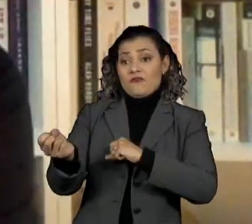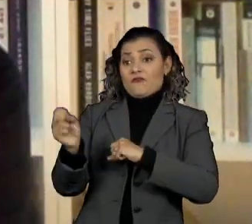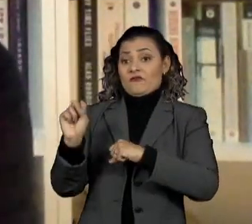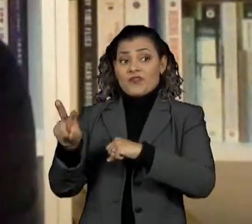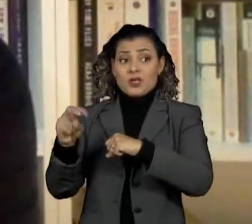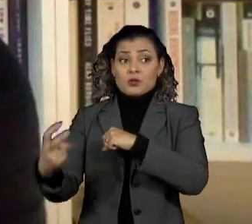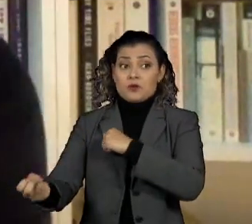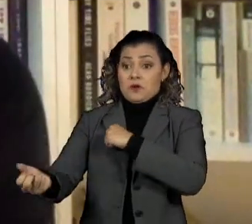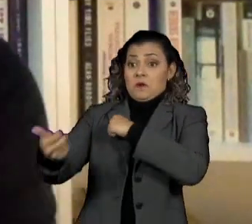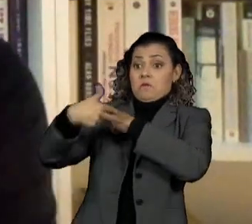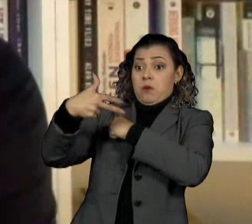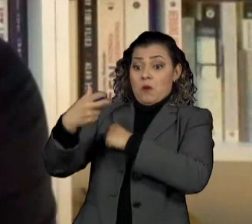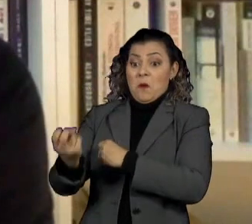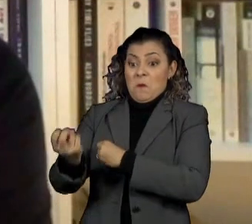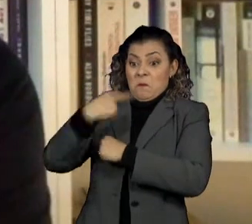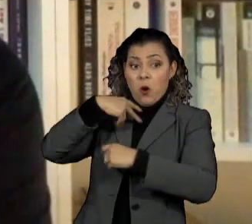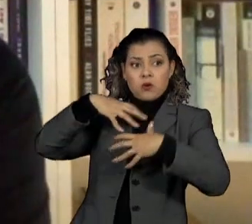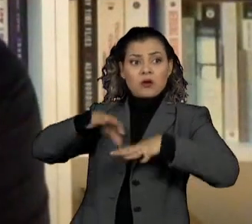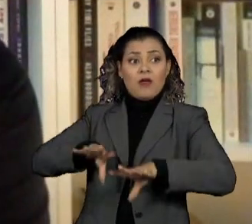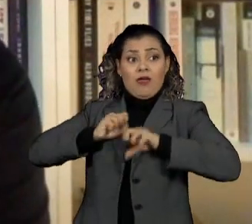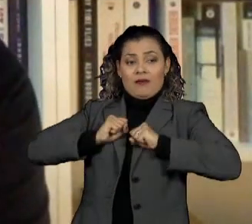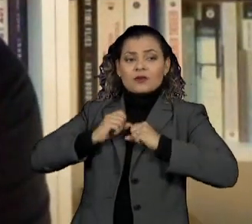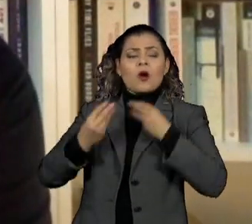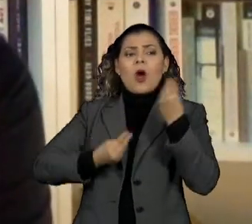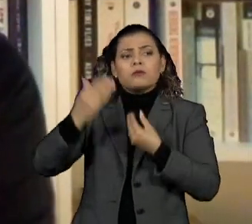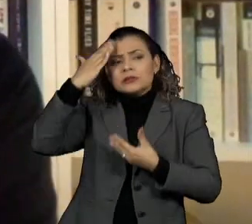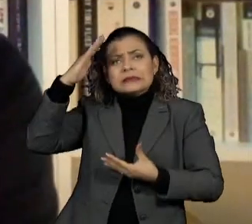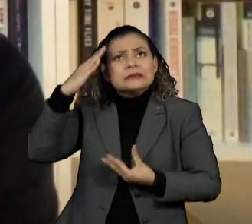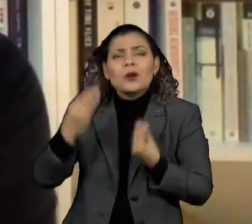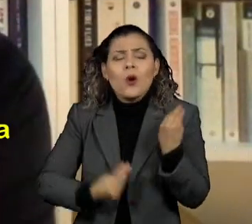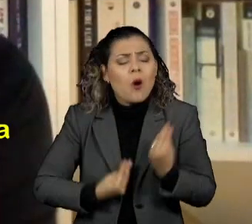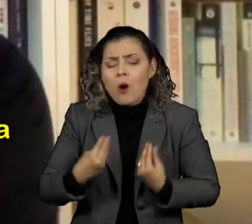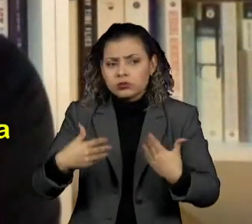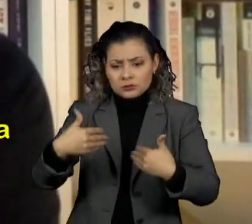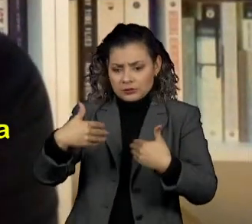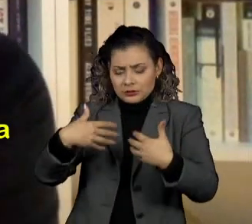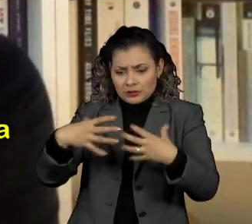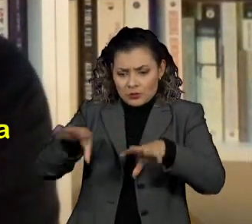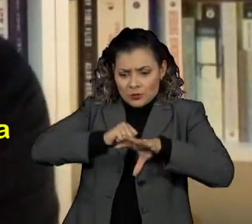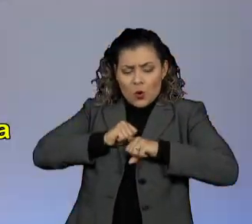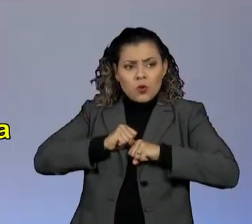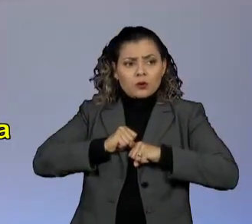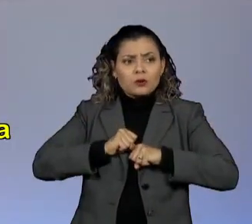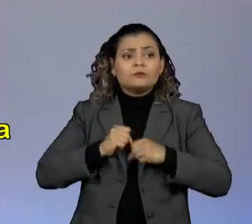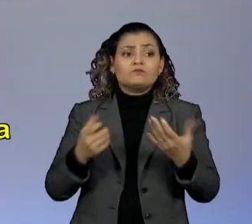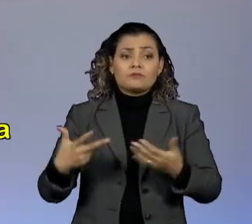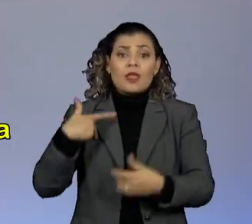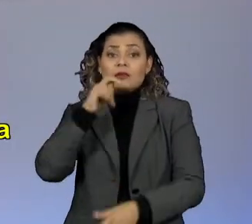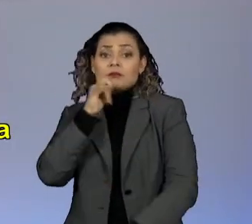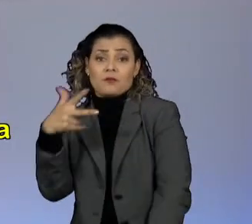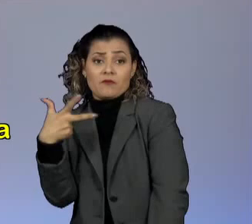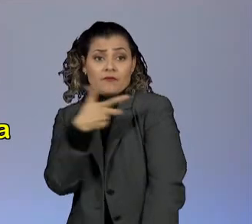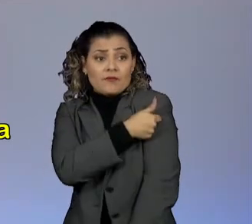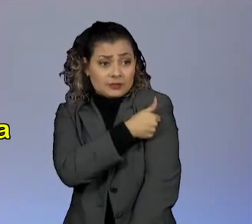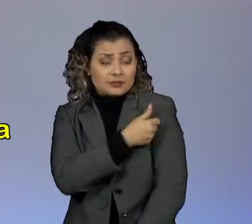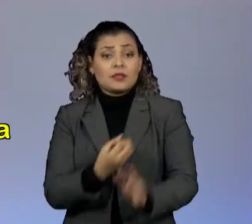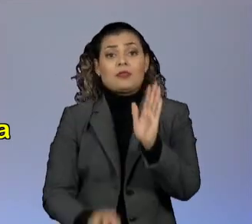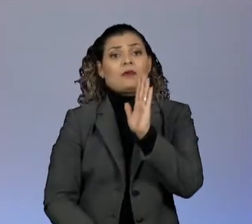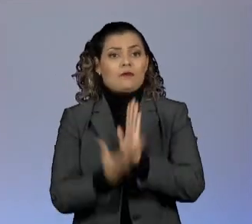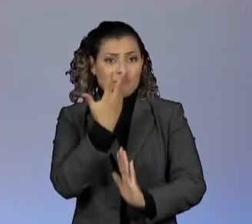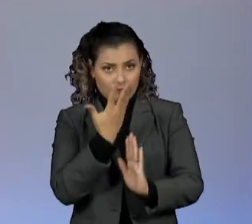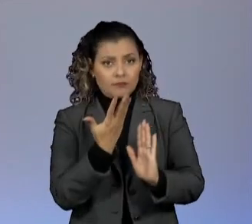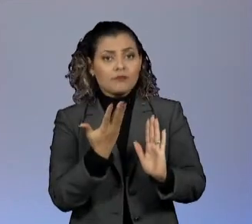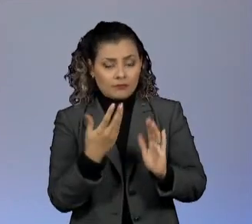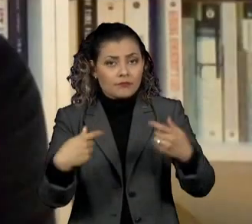understand the immune response to this virus. The classical way that one designs a vaccine